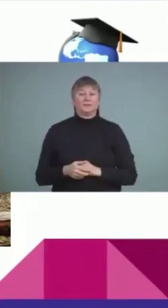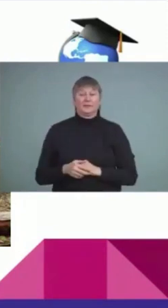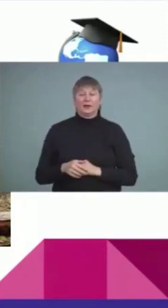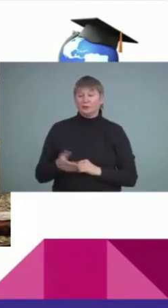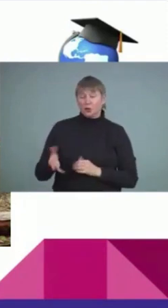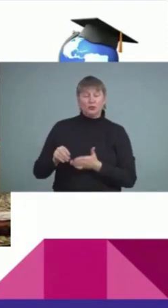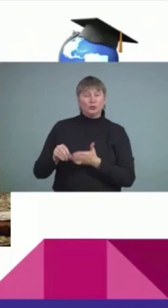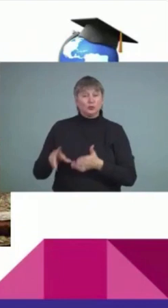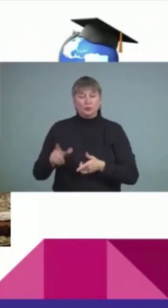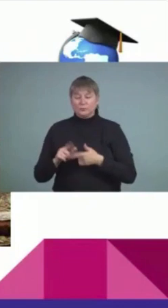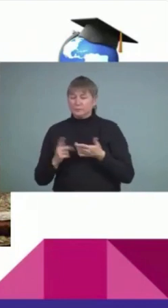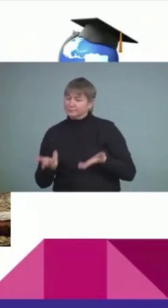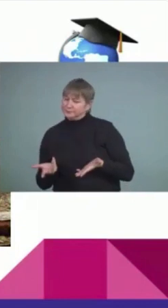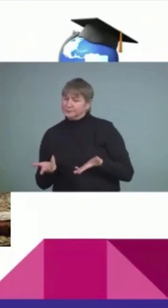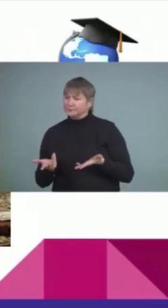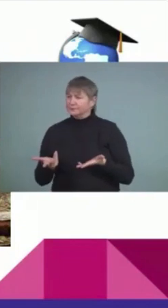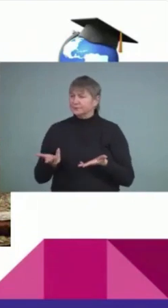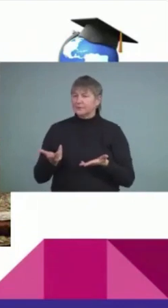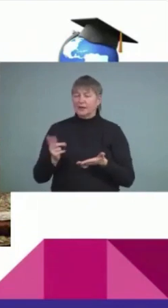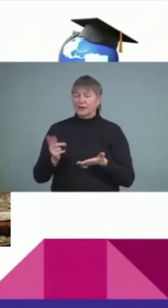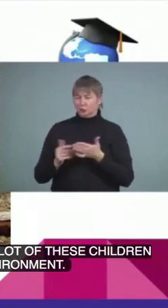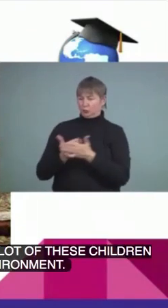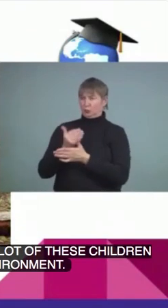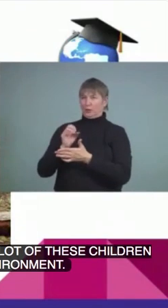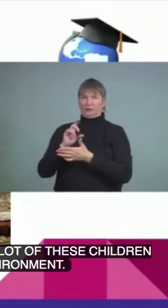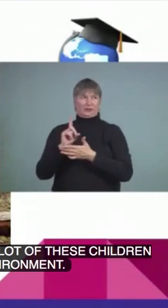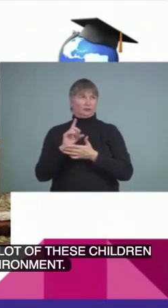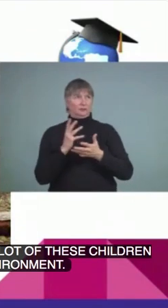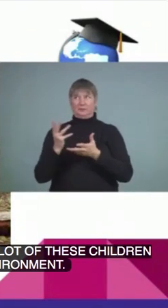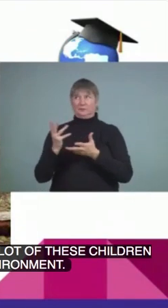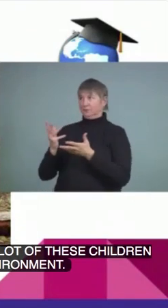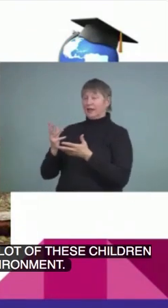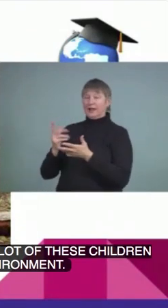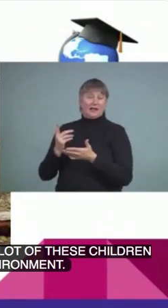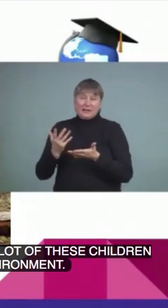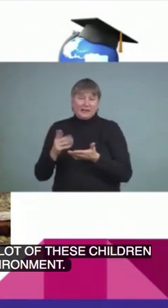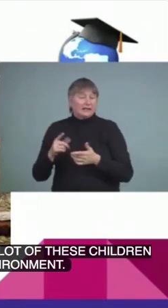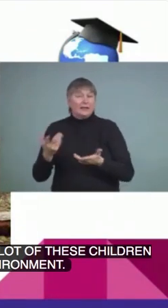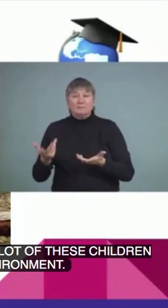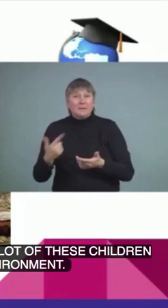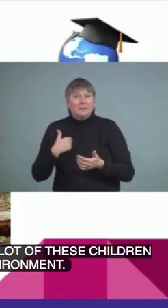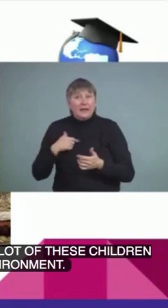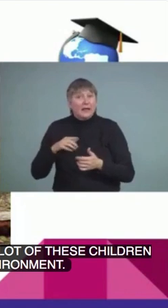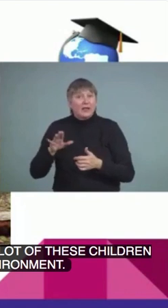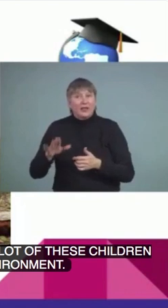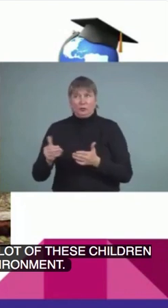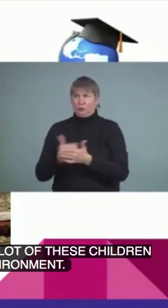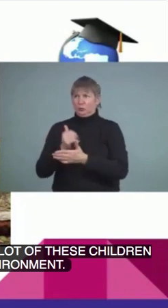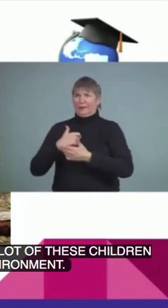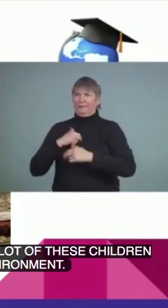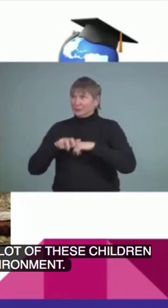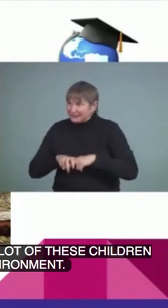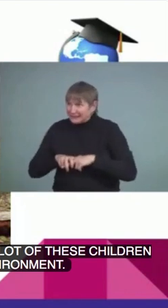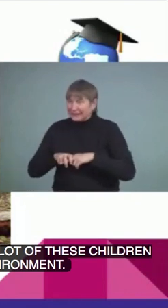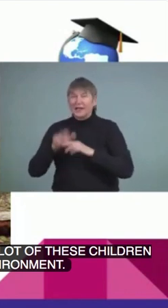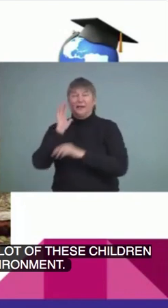different educational environment. It might be different for them, you know, how long they have to sit and listen. Or it might be different